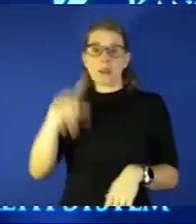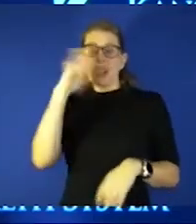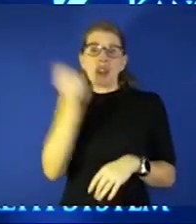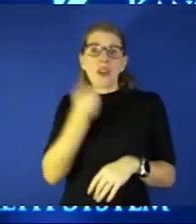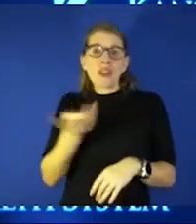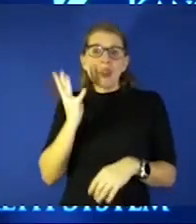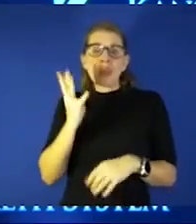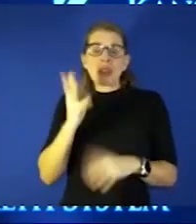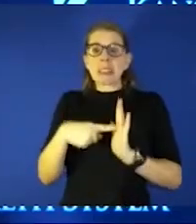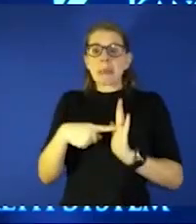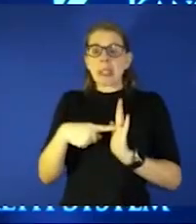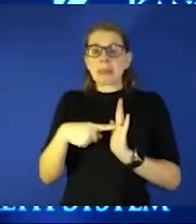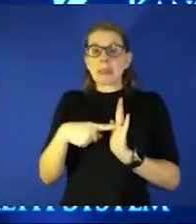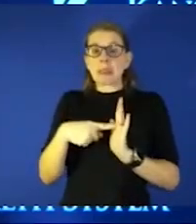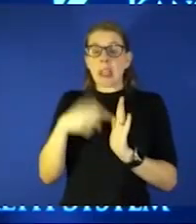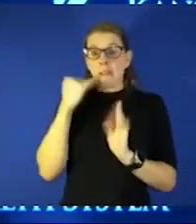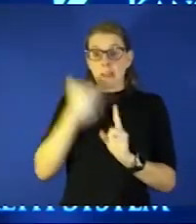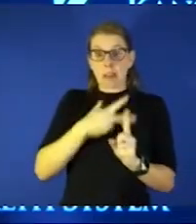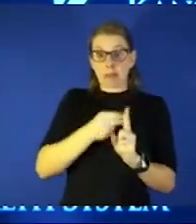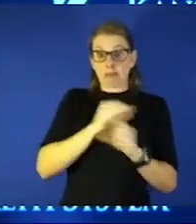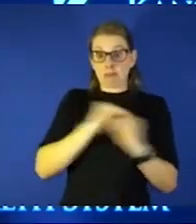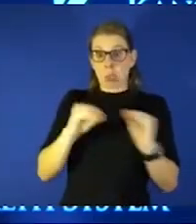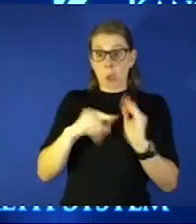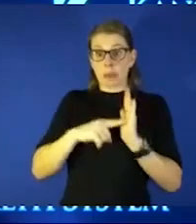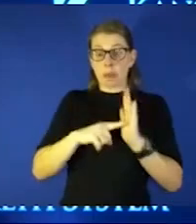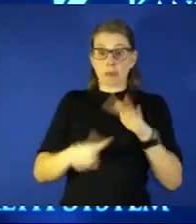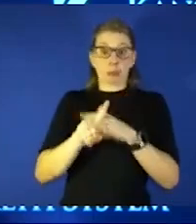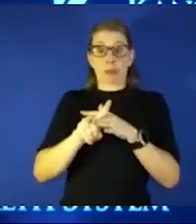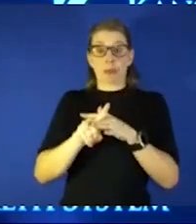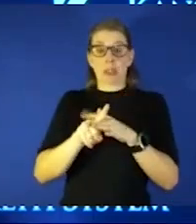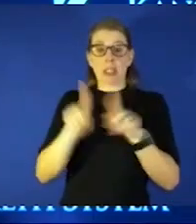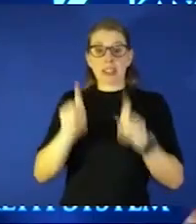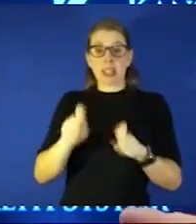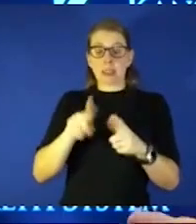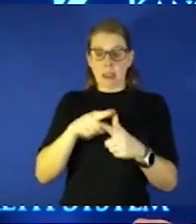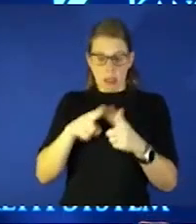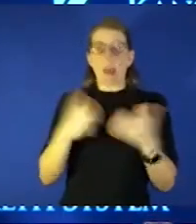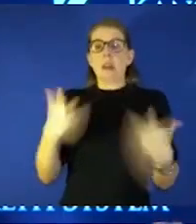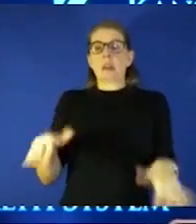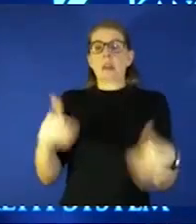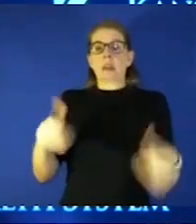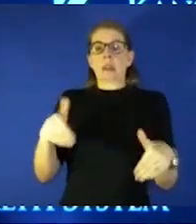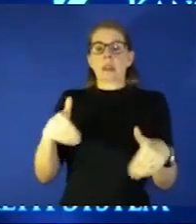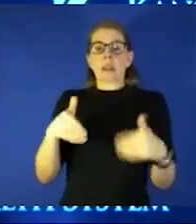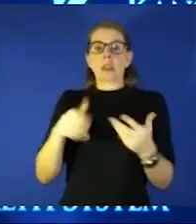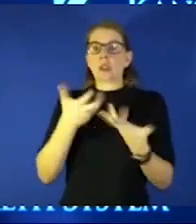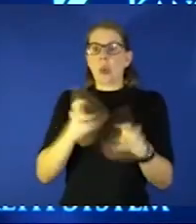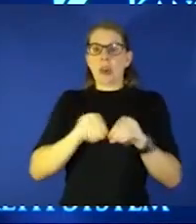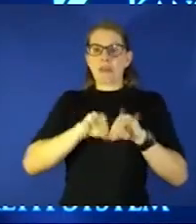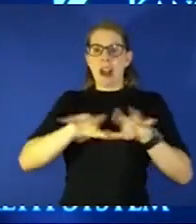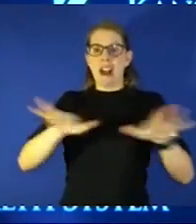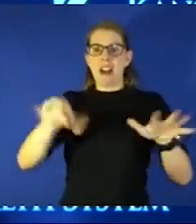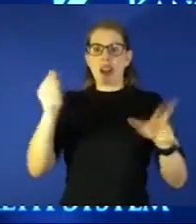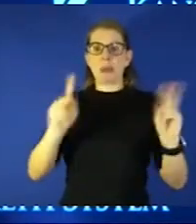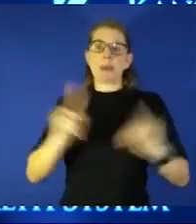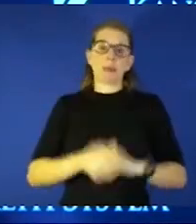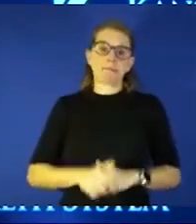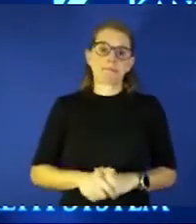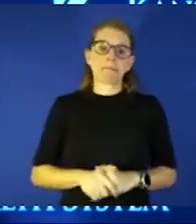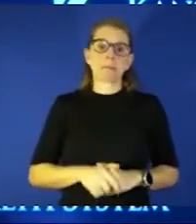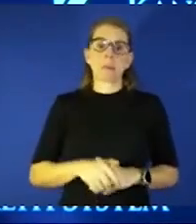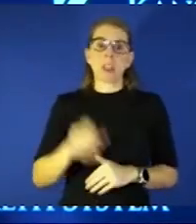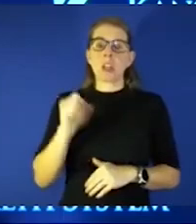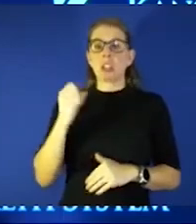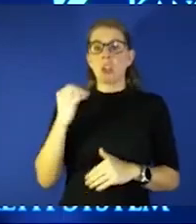you're vaccinated you may not even have symptoms so you may you get a test and all of you've got the thing but you don't want to be giving it to everybody else and so at the end of the day